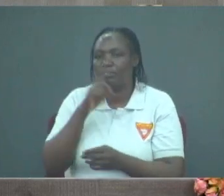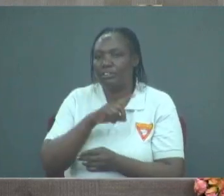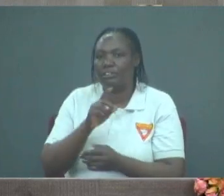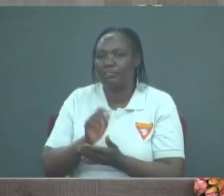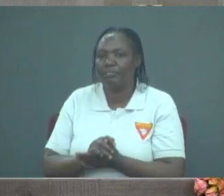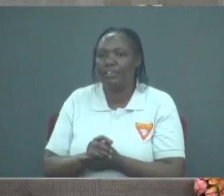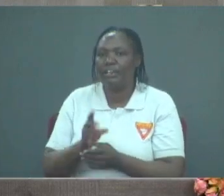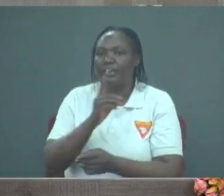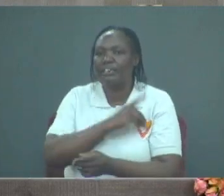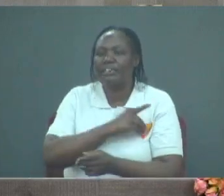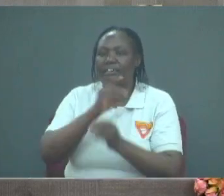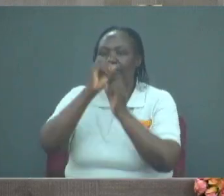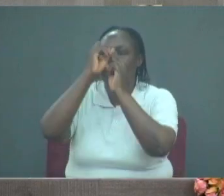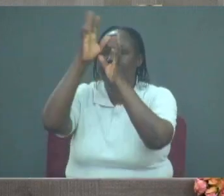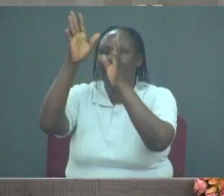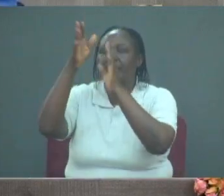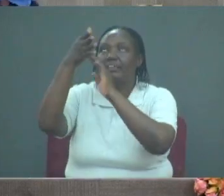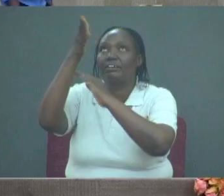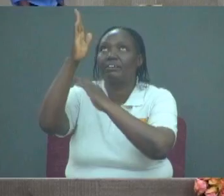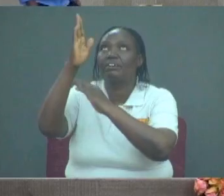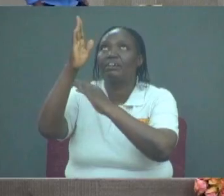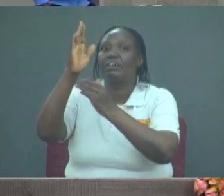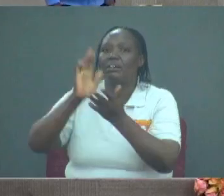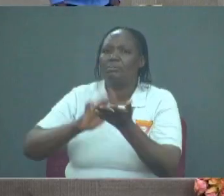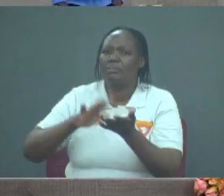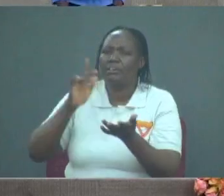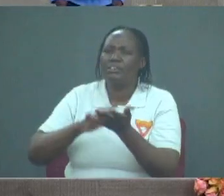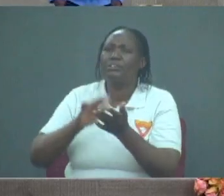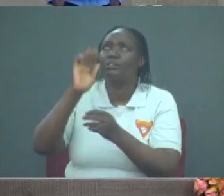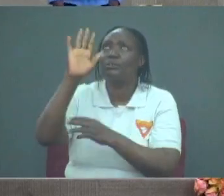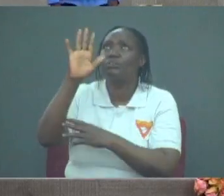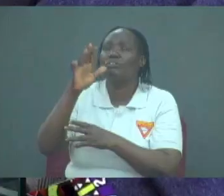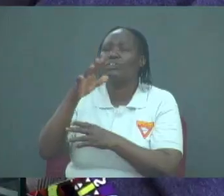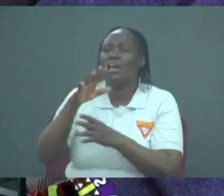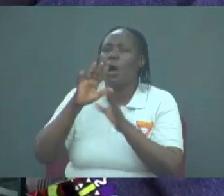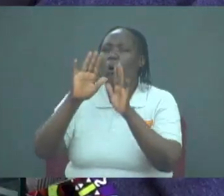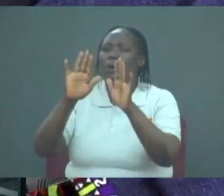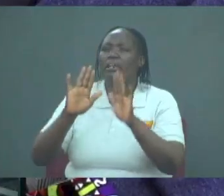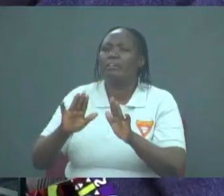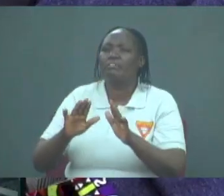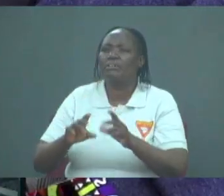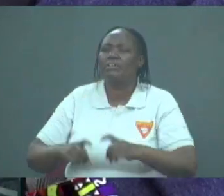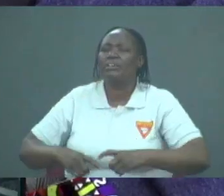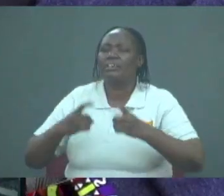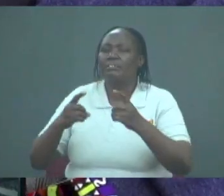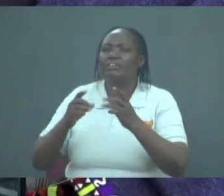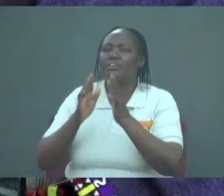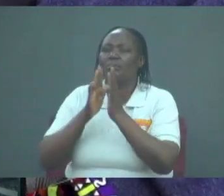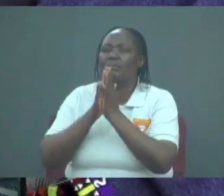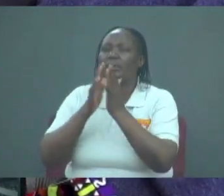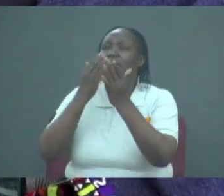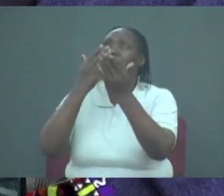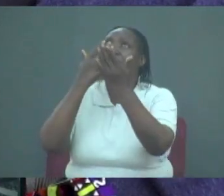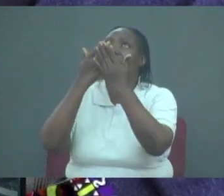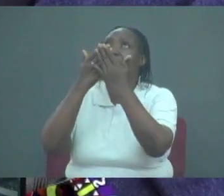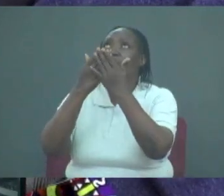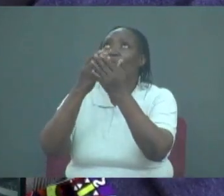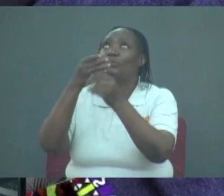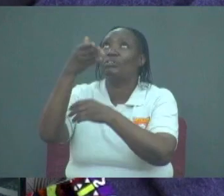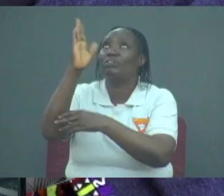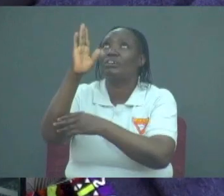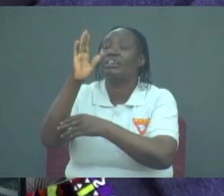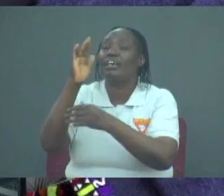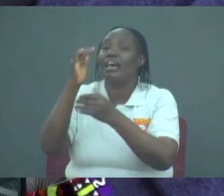dear father God I praise you for the wonderful gift of prayer thank you God that I